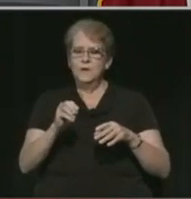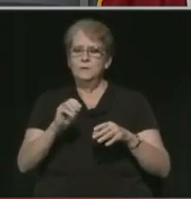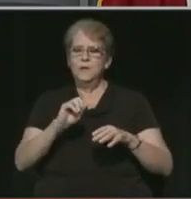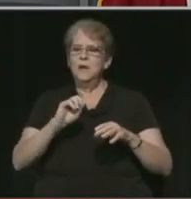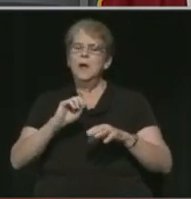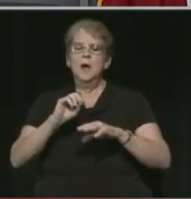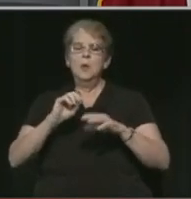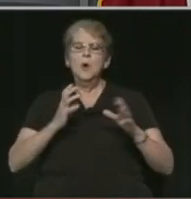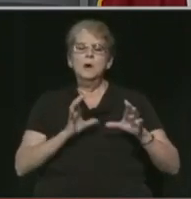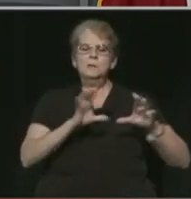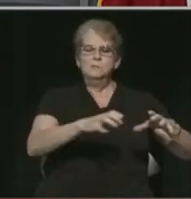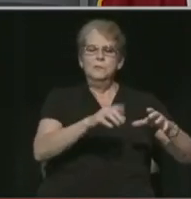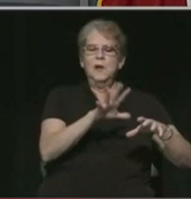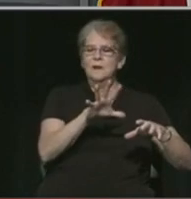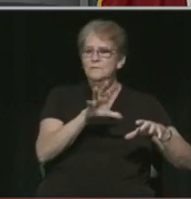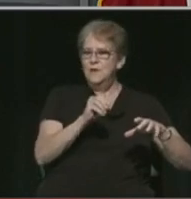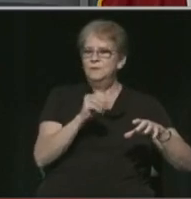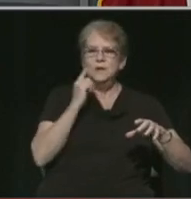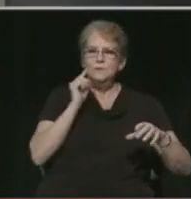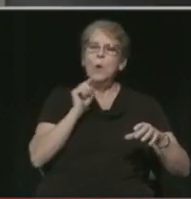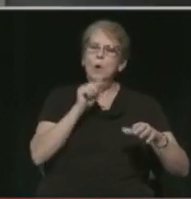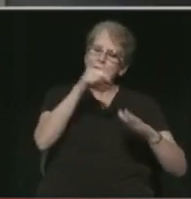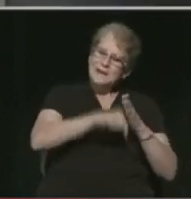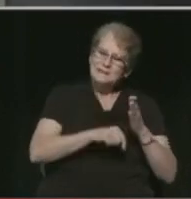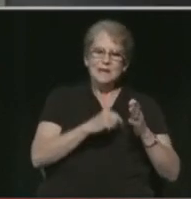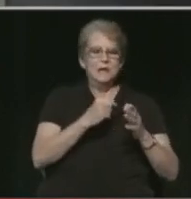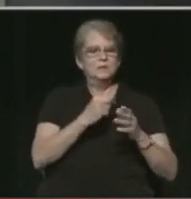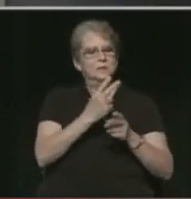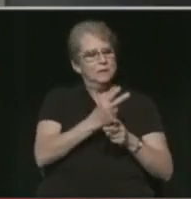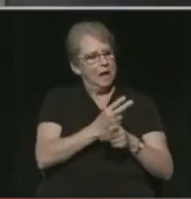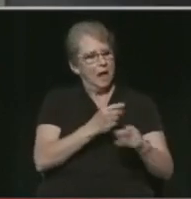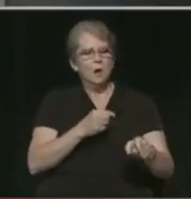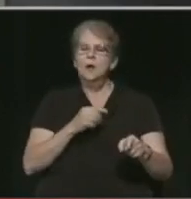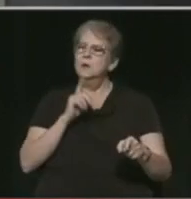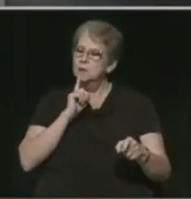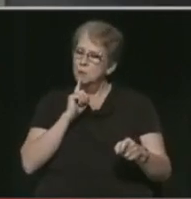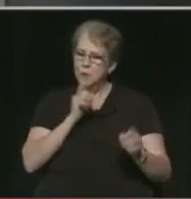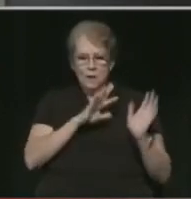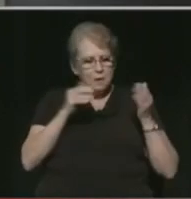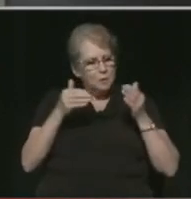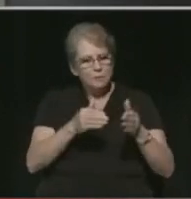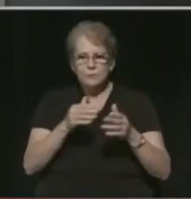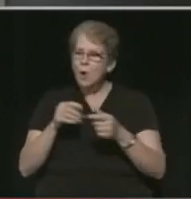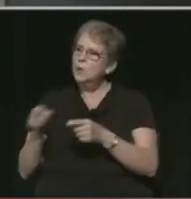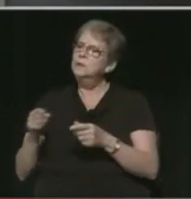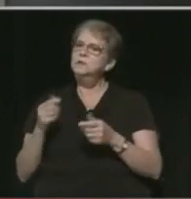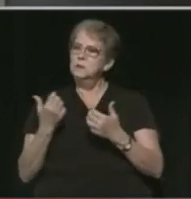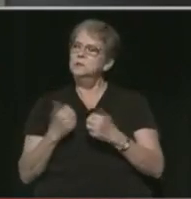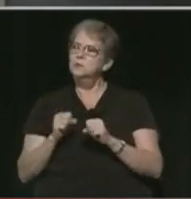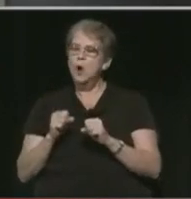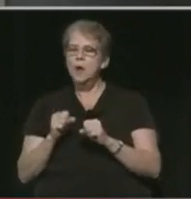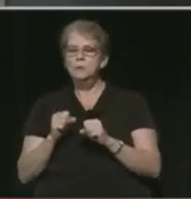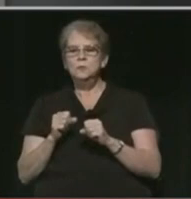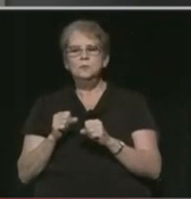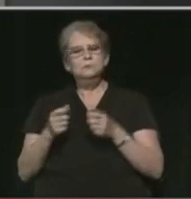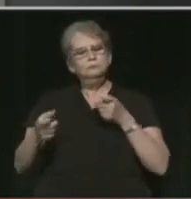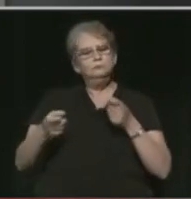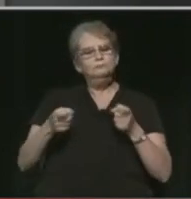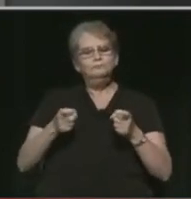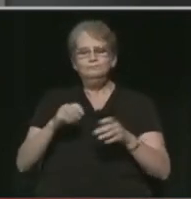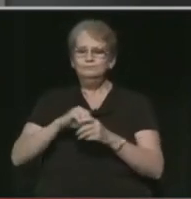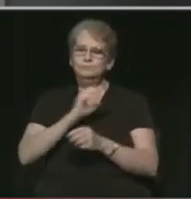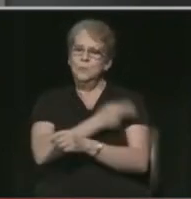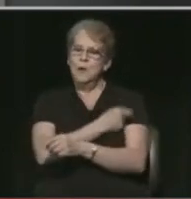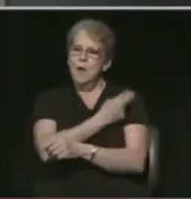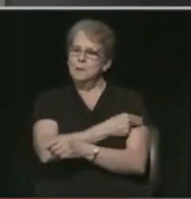50 that are going to be for intensive care. So we are really geared up, I think, to handle it in our